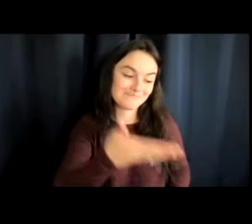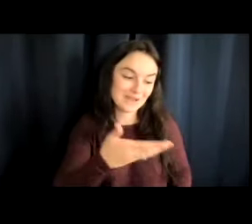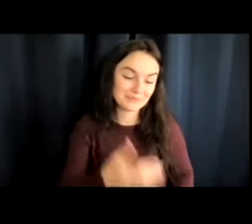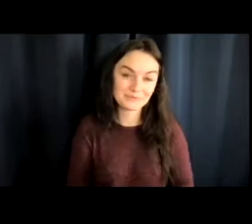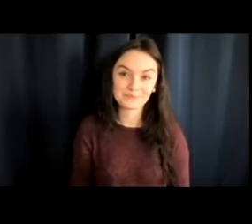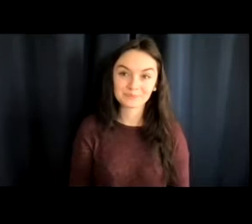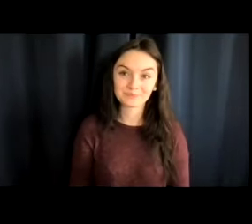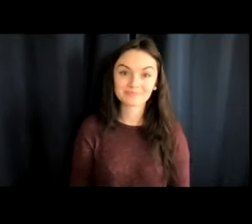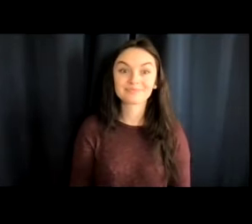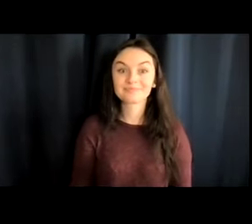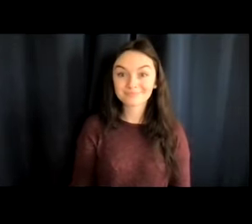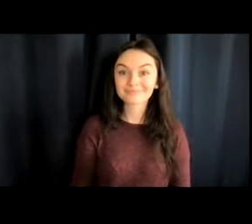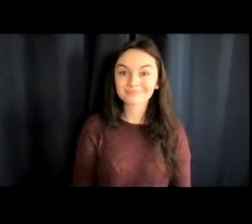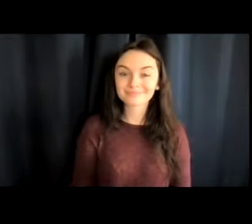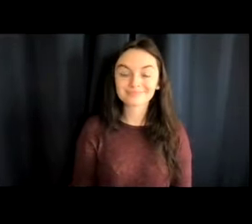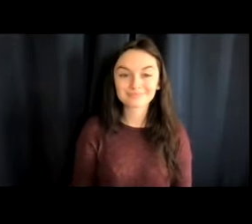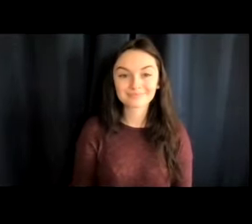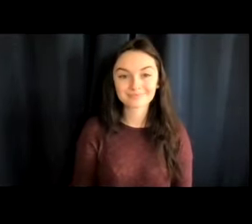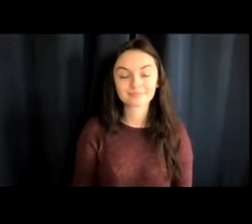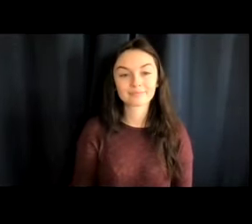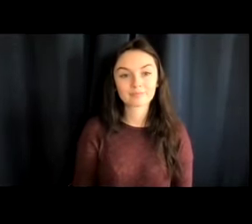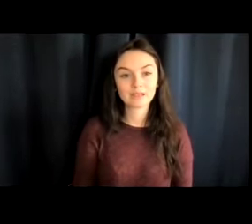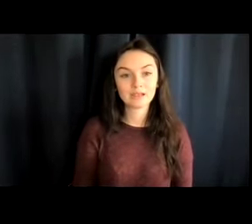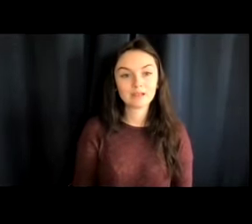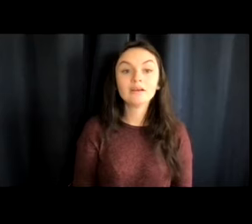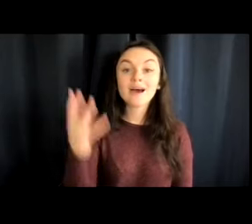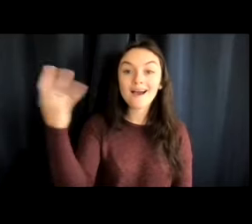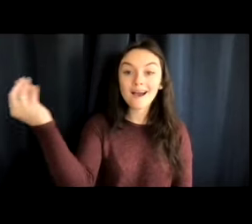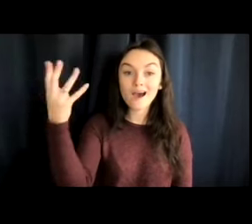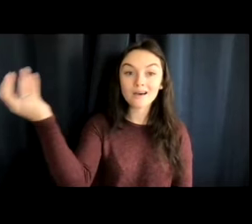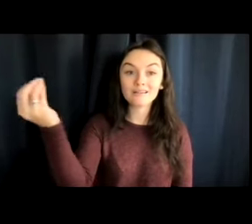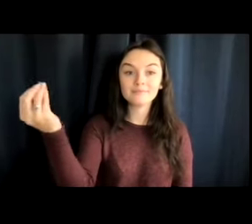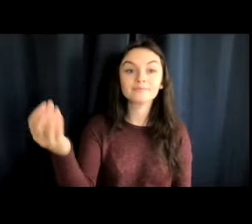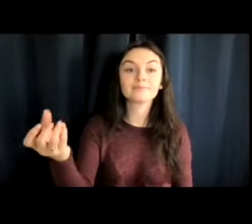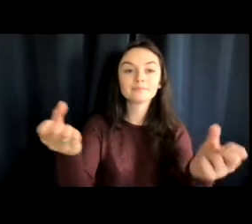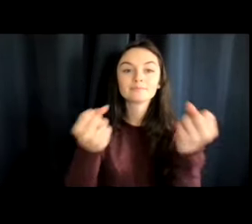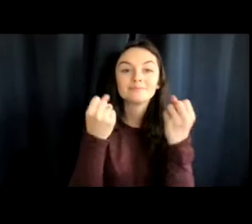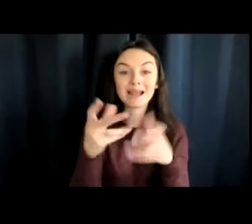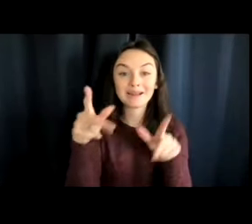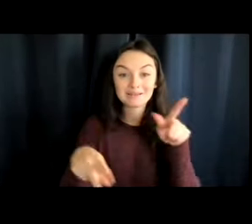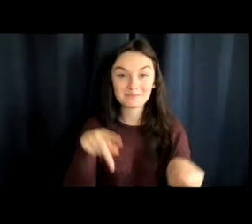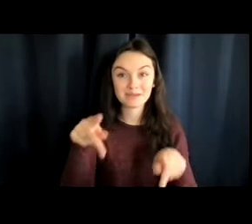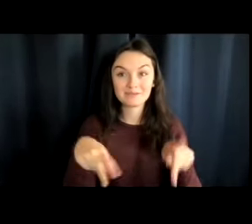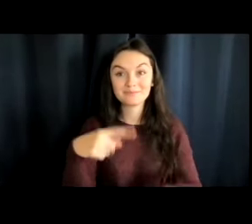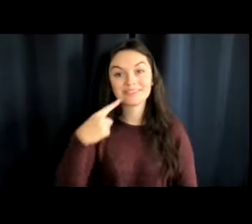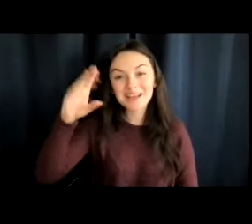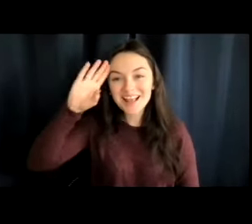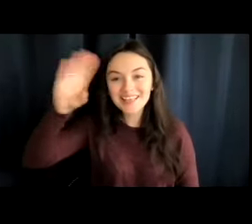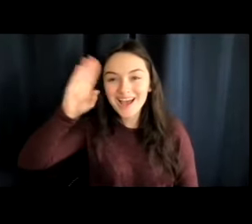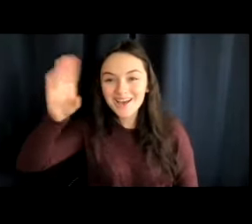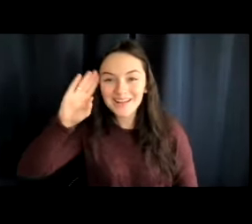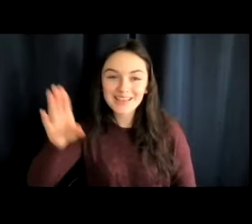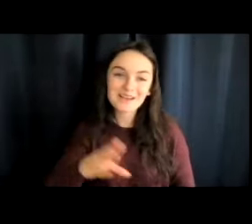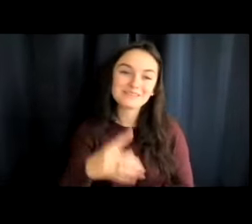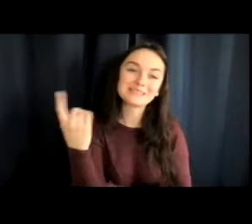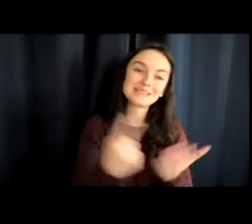Crazy that monkey made it. Outside there are lots of people saying lots of hellos. Sometimes they